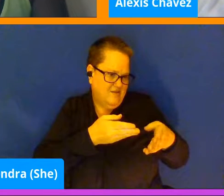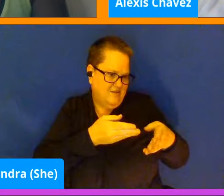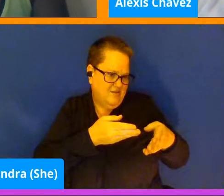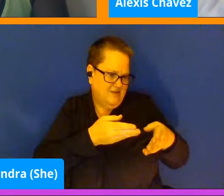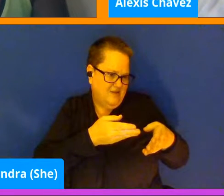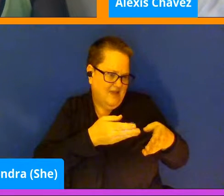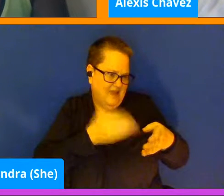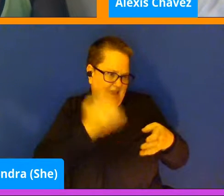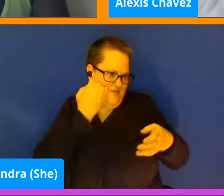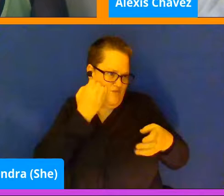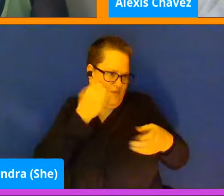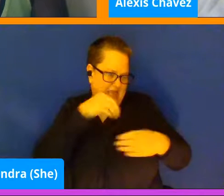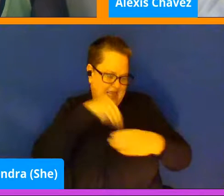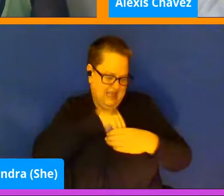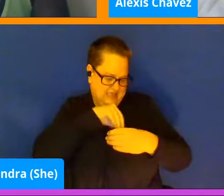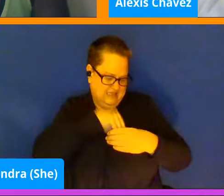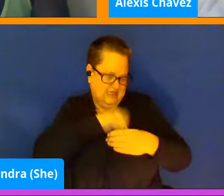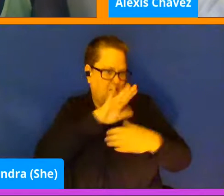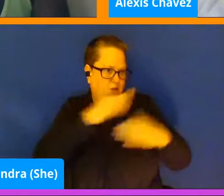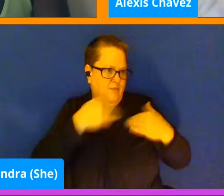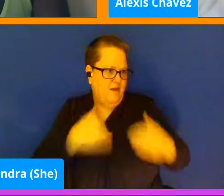body is too much?